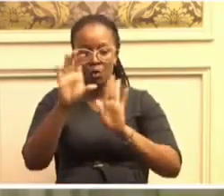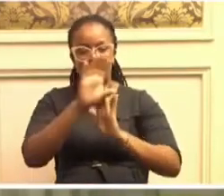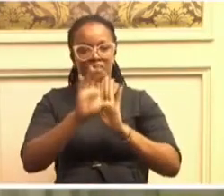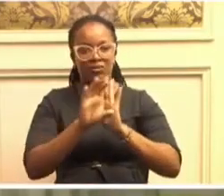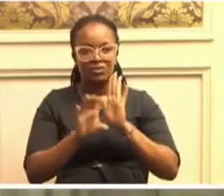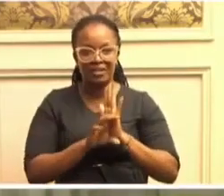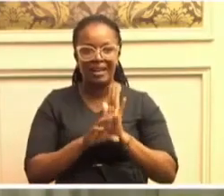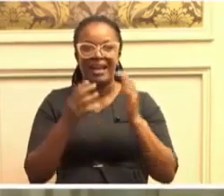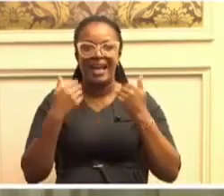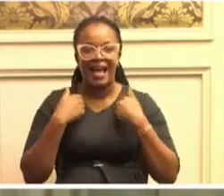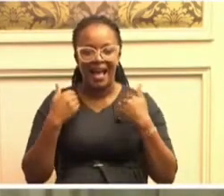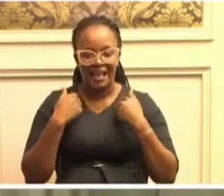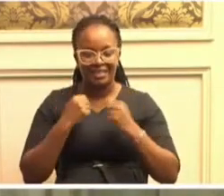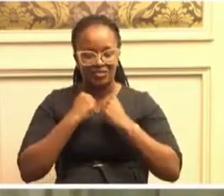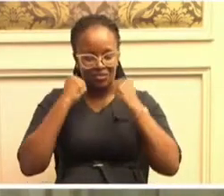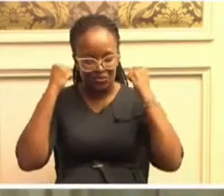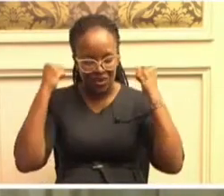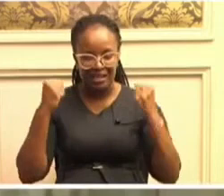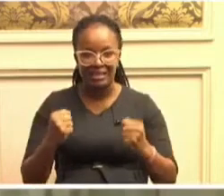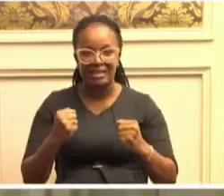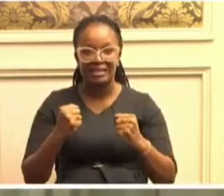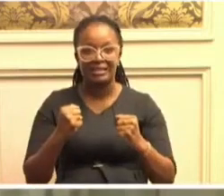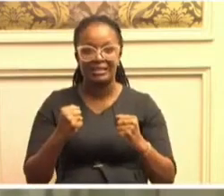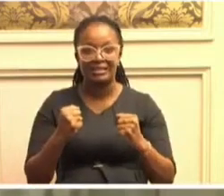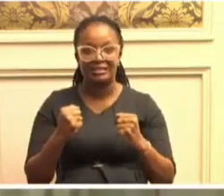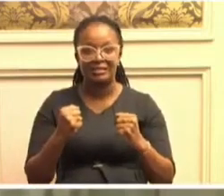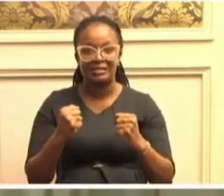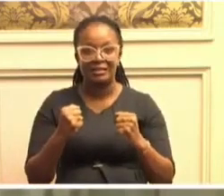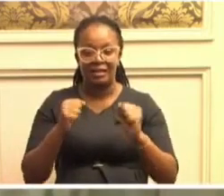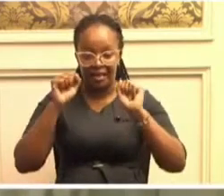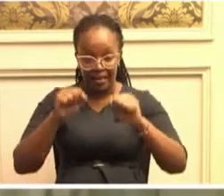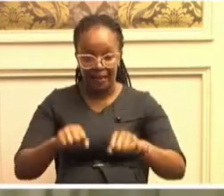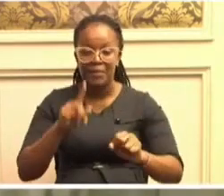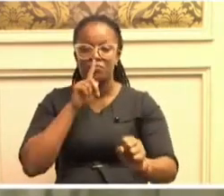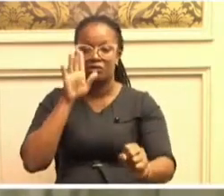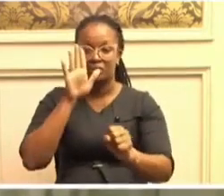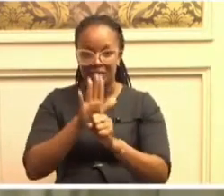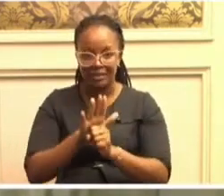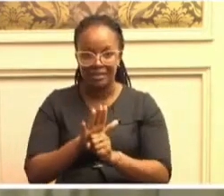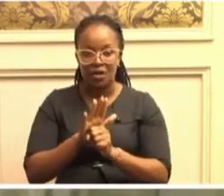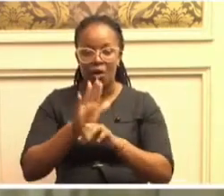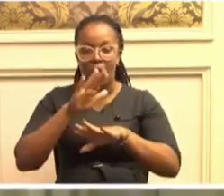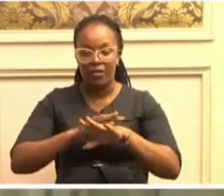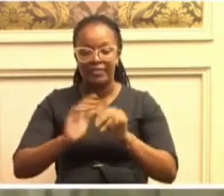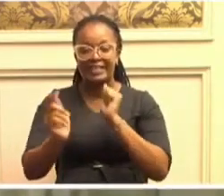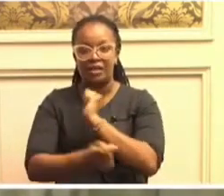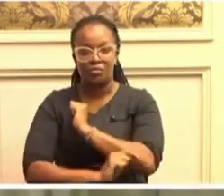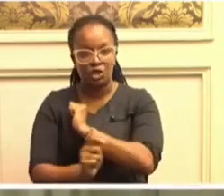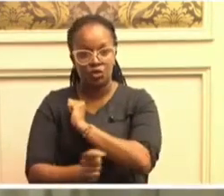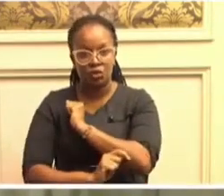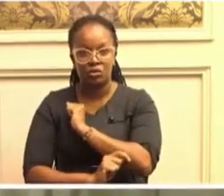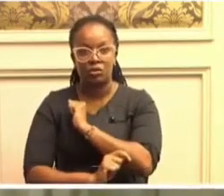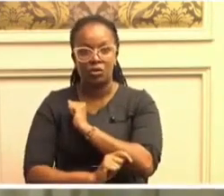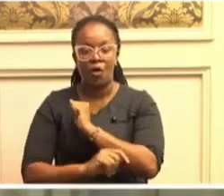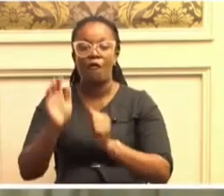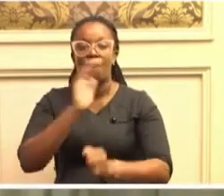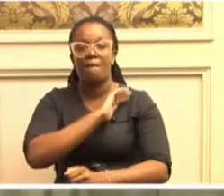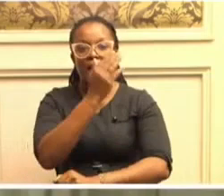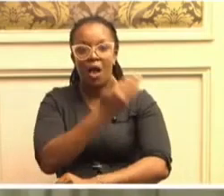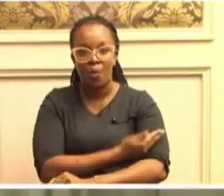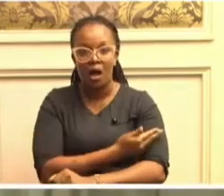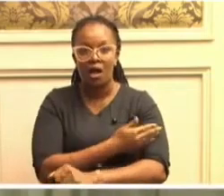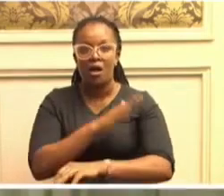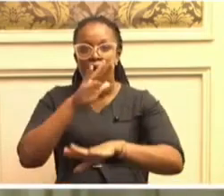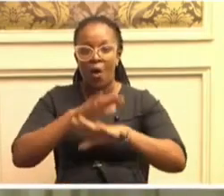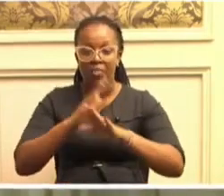however strongly entrained, can be guaranteed against the temptations of power on